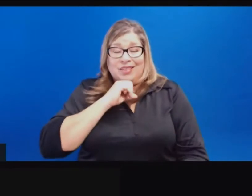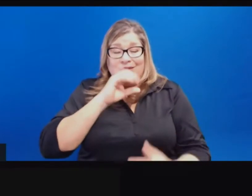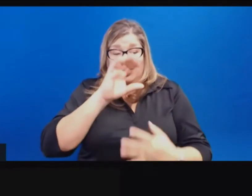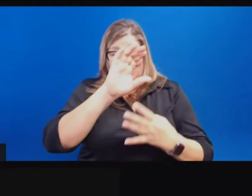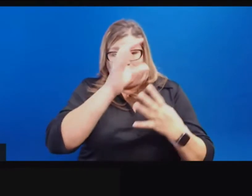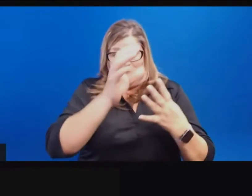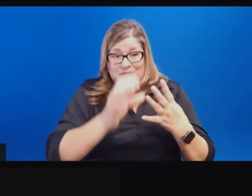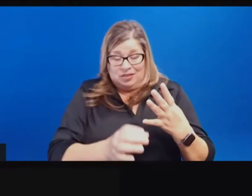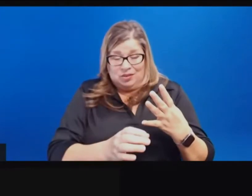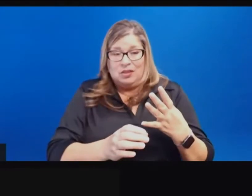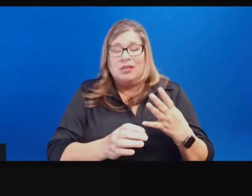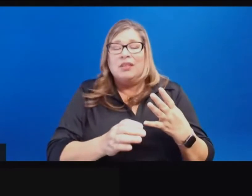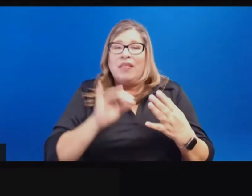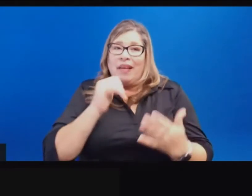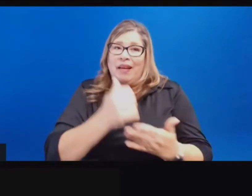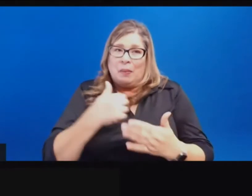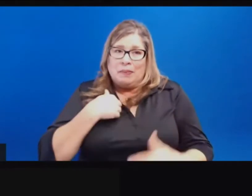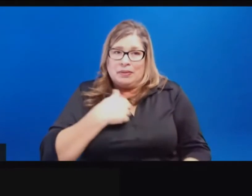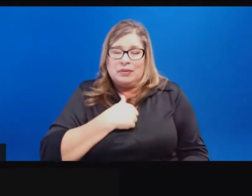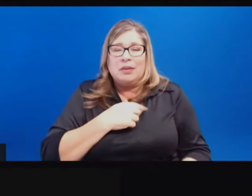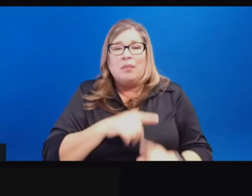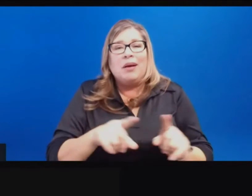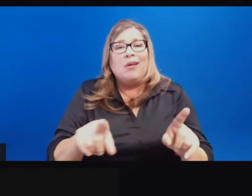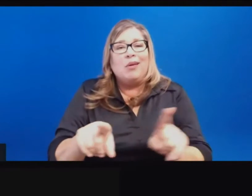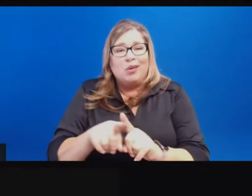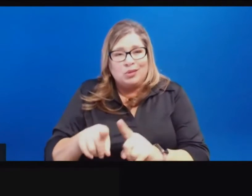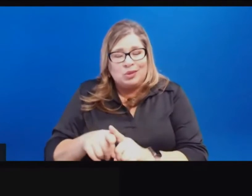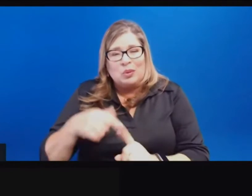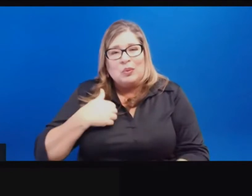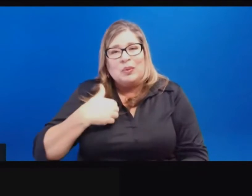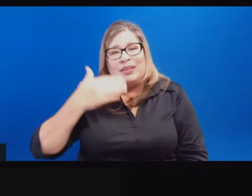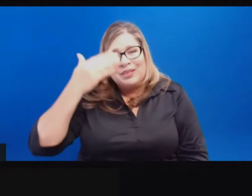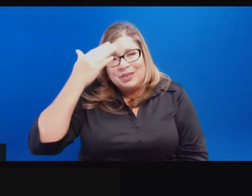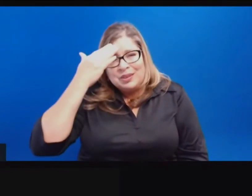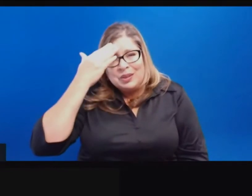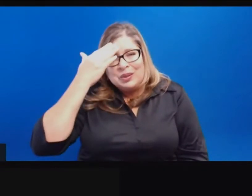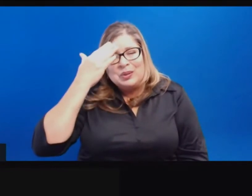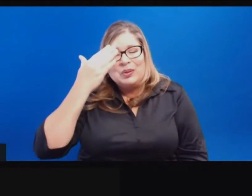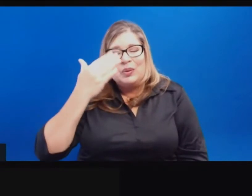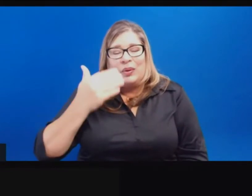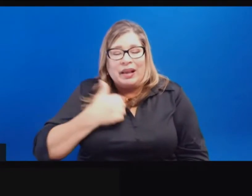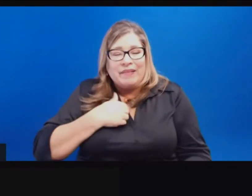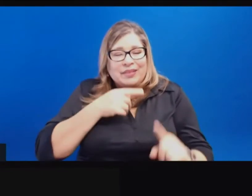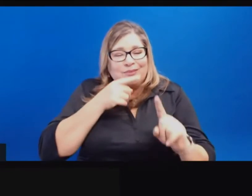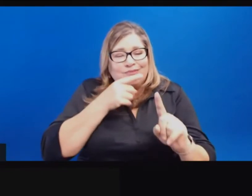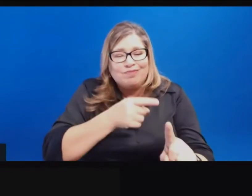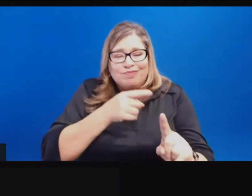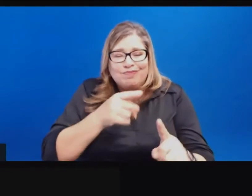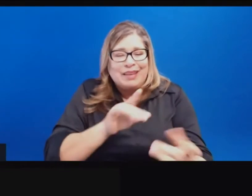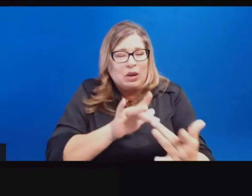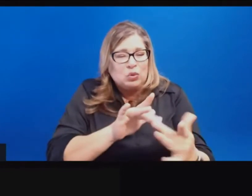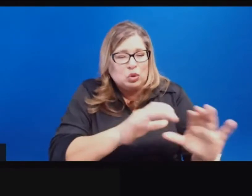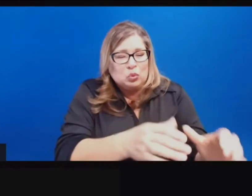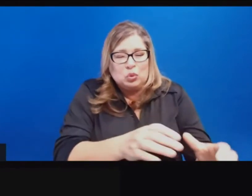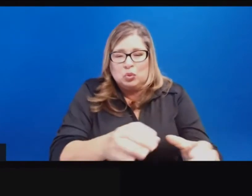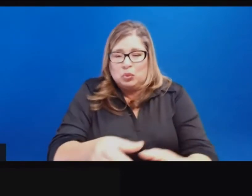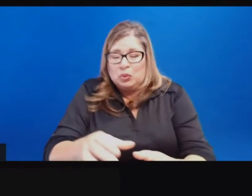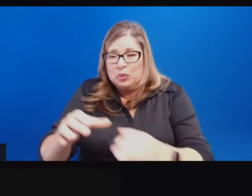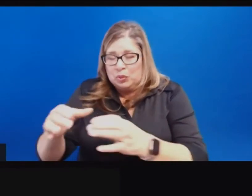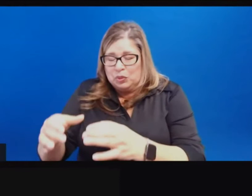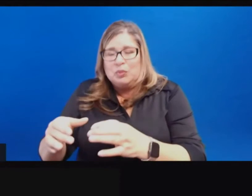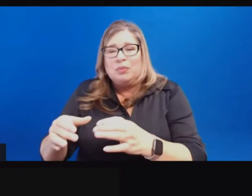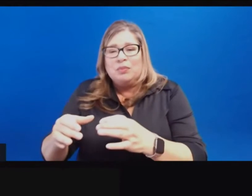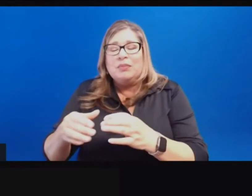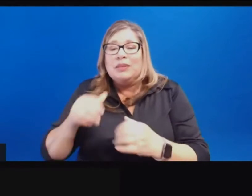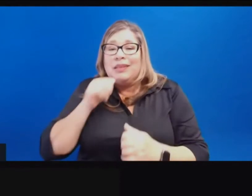recognizing that that targeted outreach, that allocation formula and opportunity helps us reach other populations,